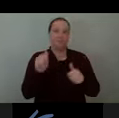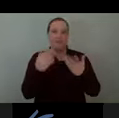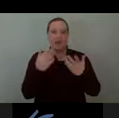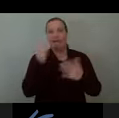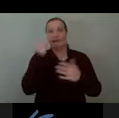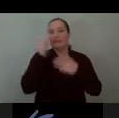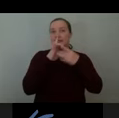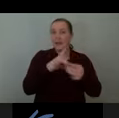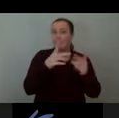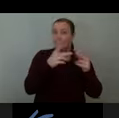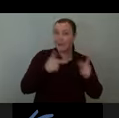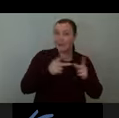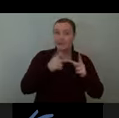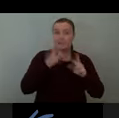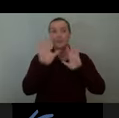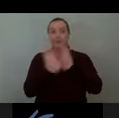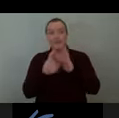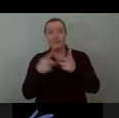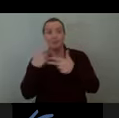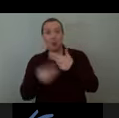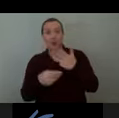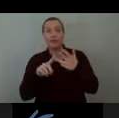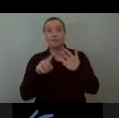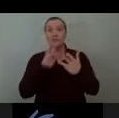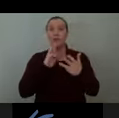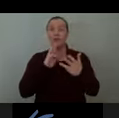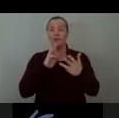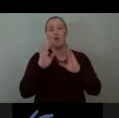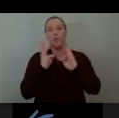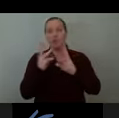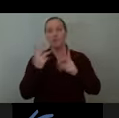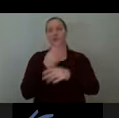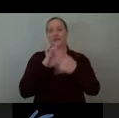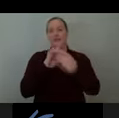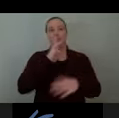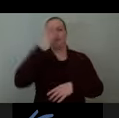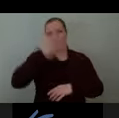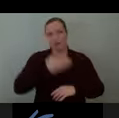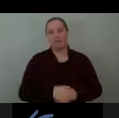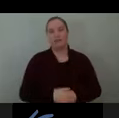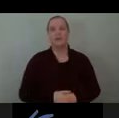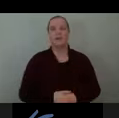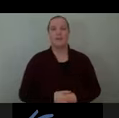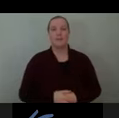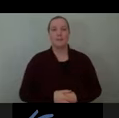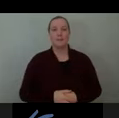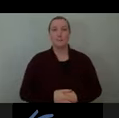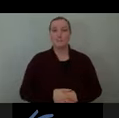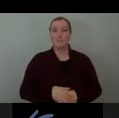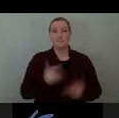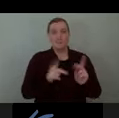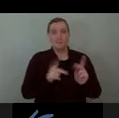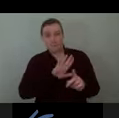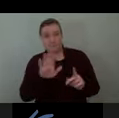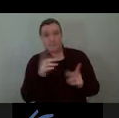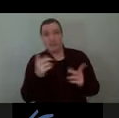programs and winter uses of the waterfront and the collected responses could be categorized by theme